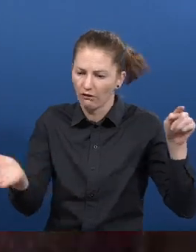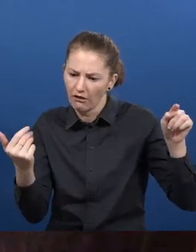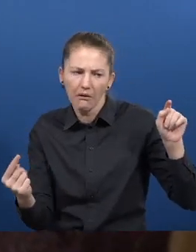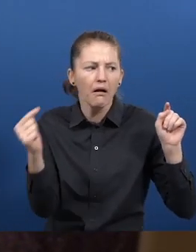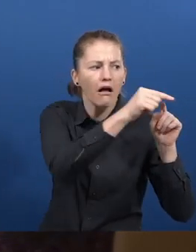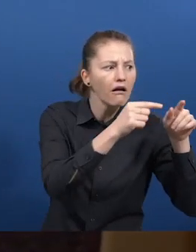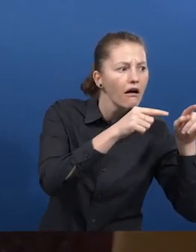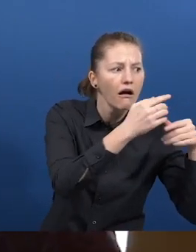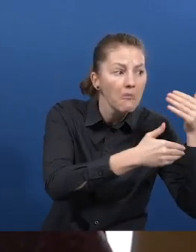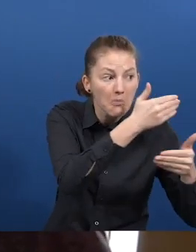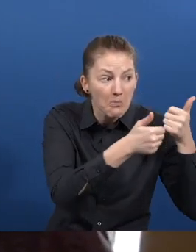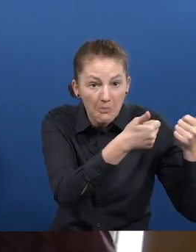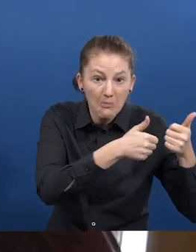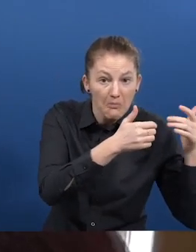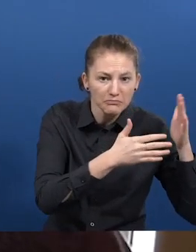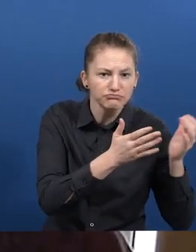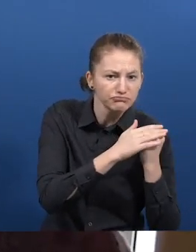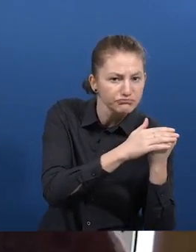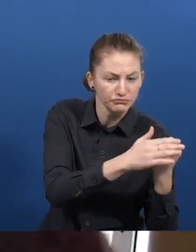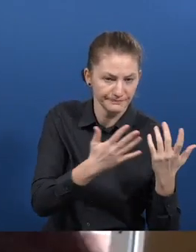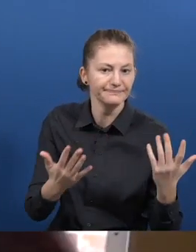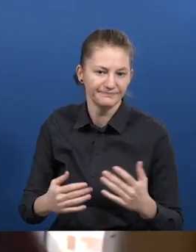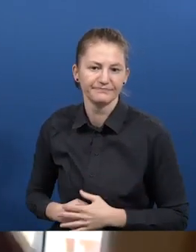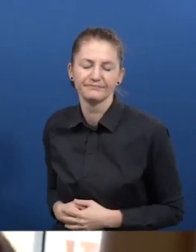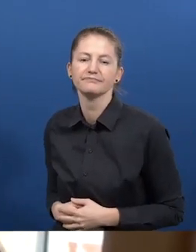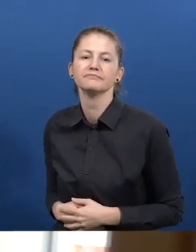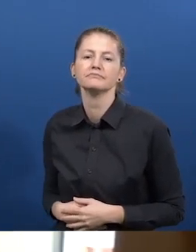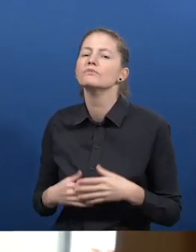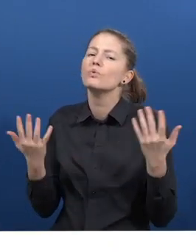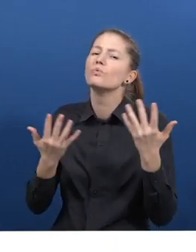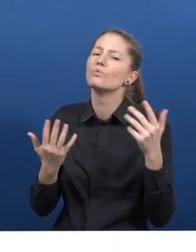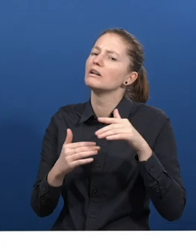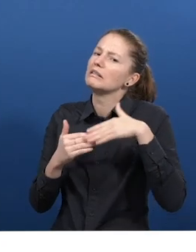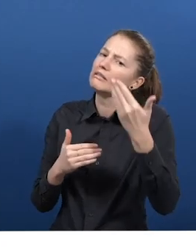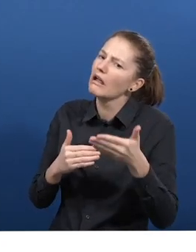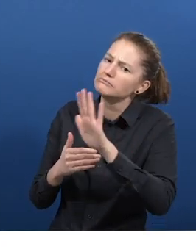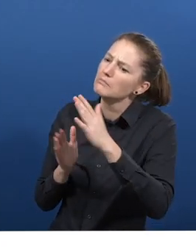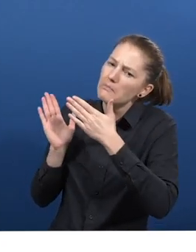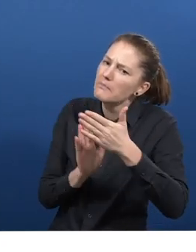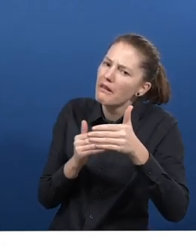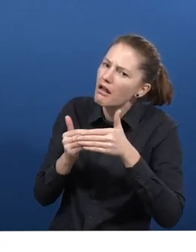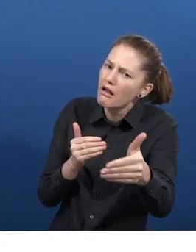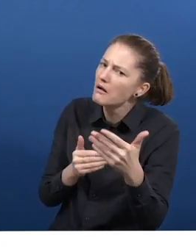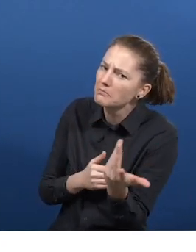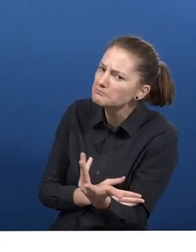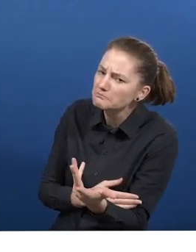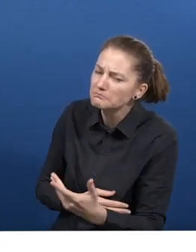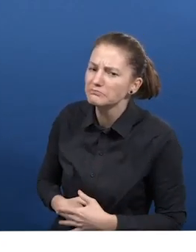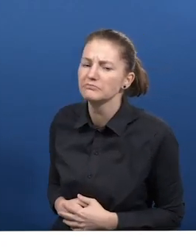After seeing the profile of each of the users, what we try is to insert it socially and professionally